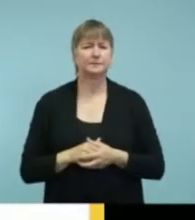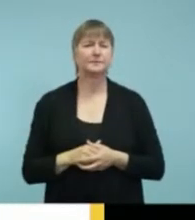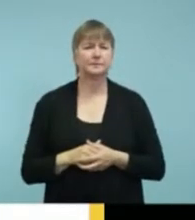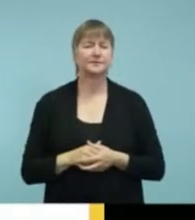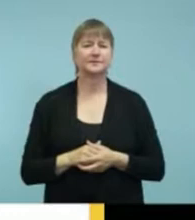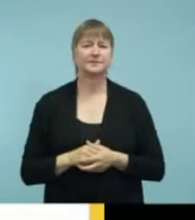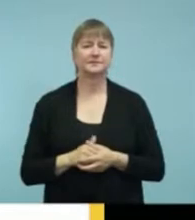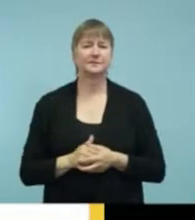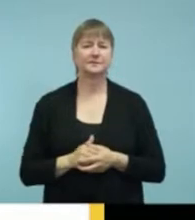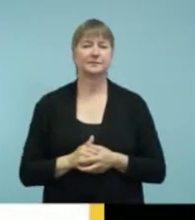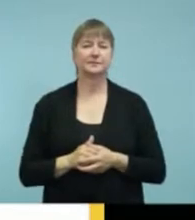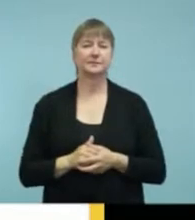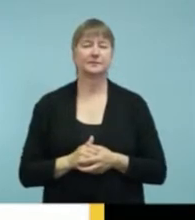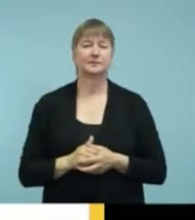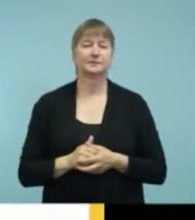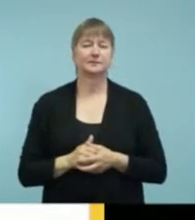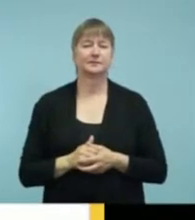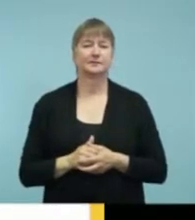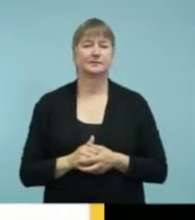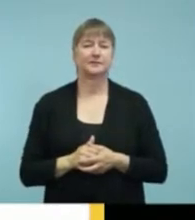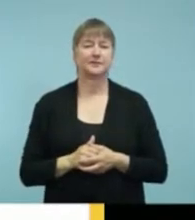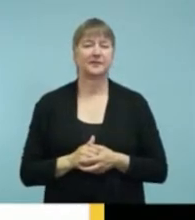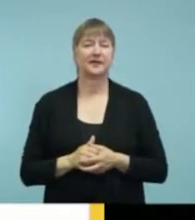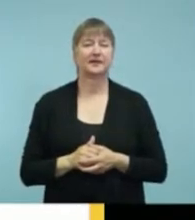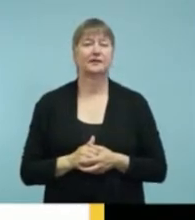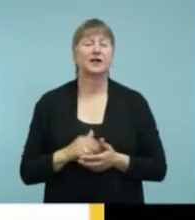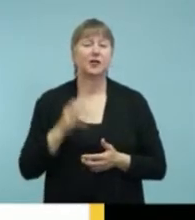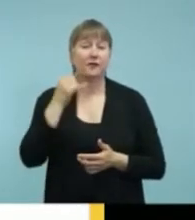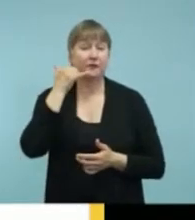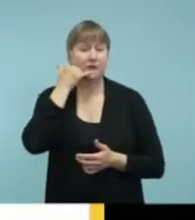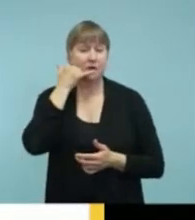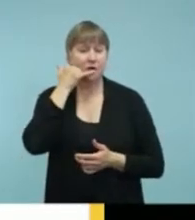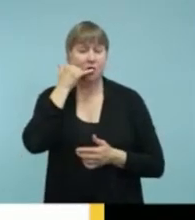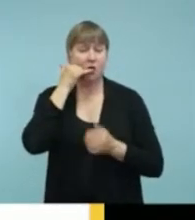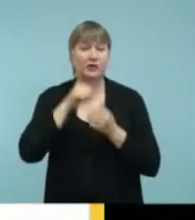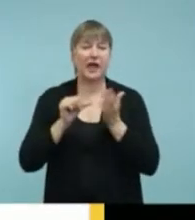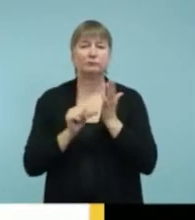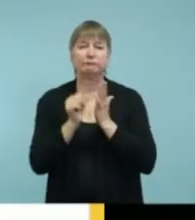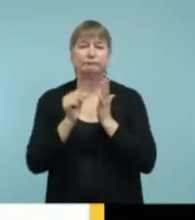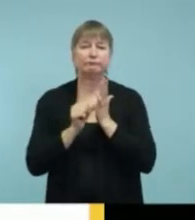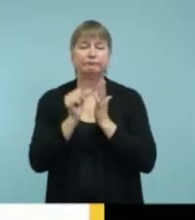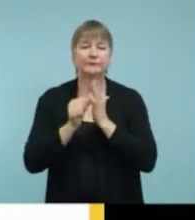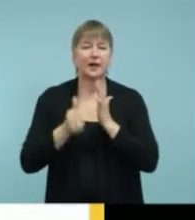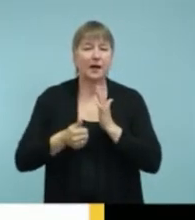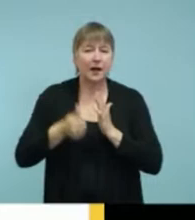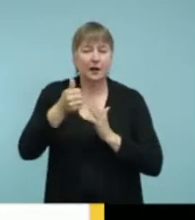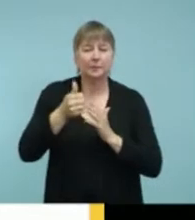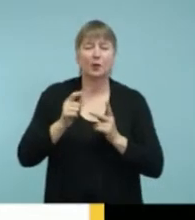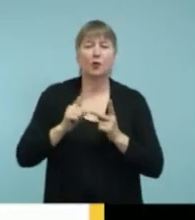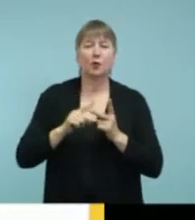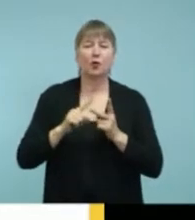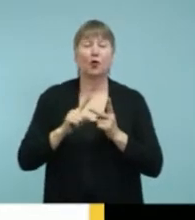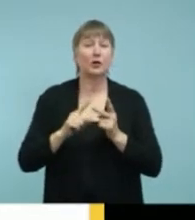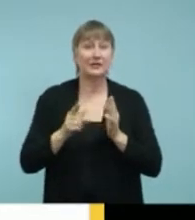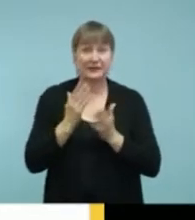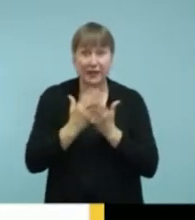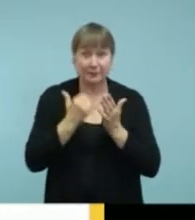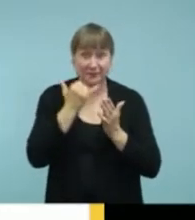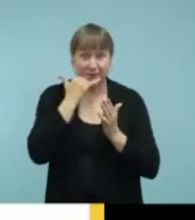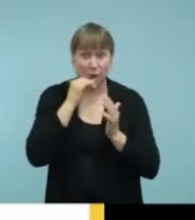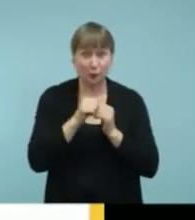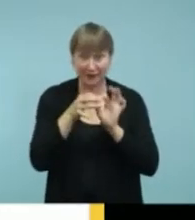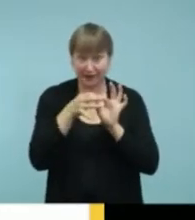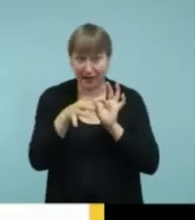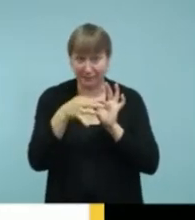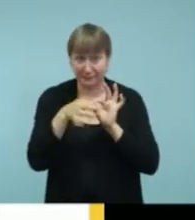We also have amplified telephones, as well as captioned telephones. Now, I know it's a little bit different there